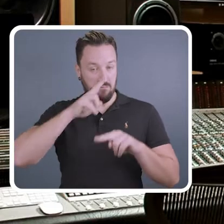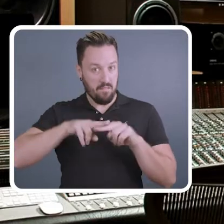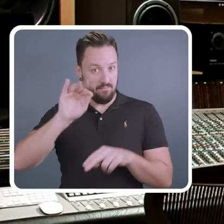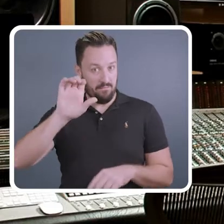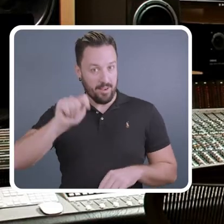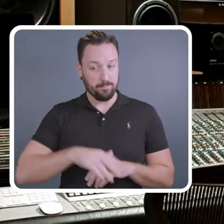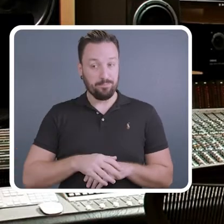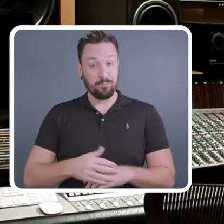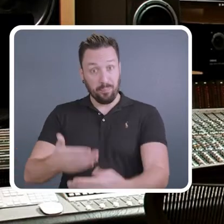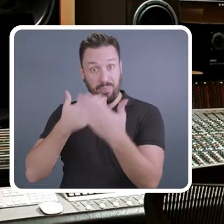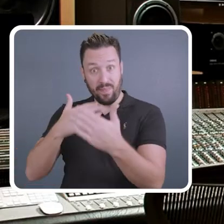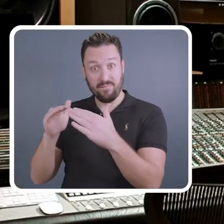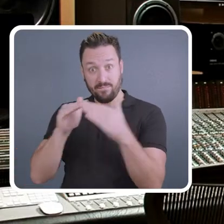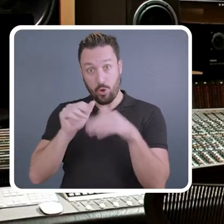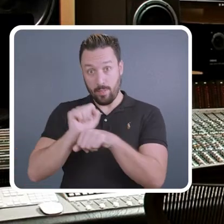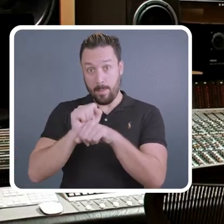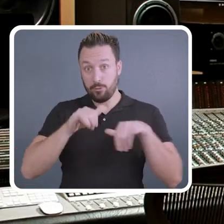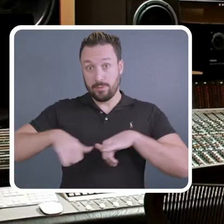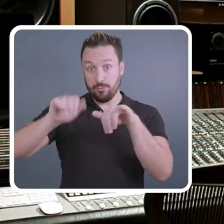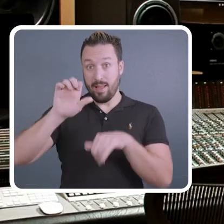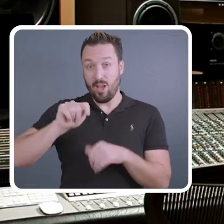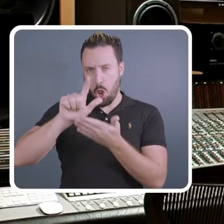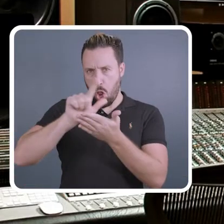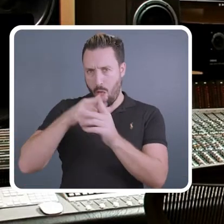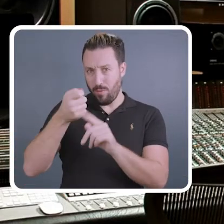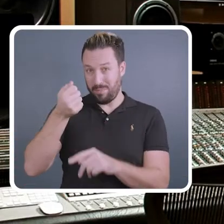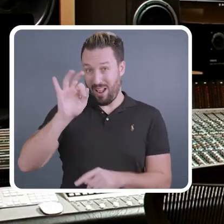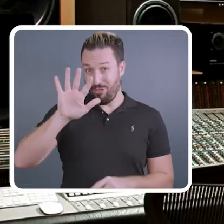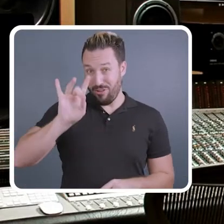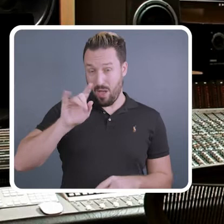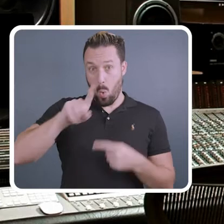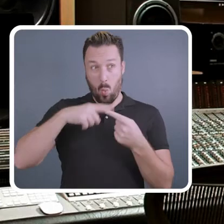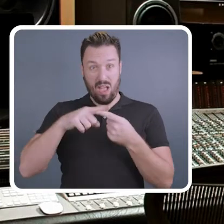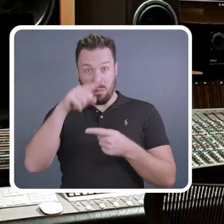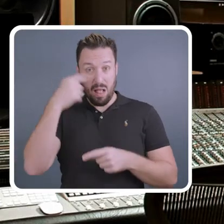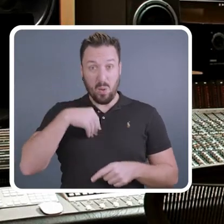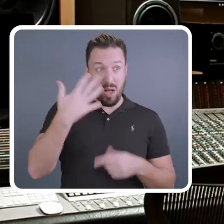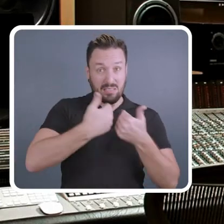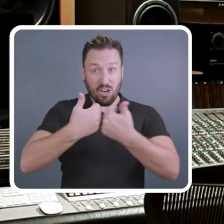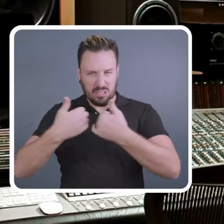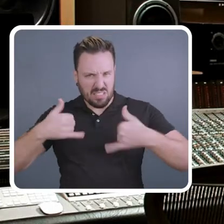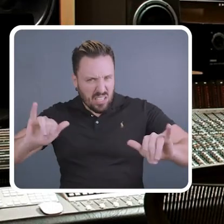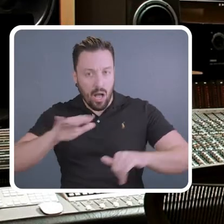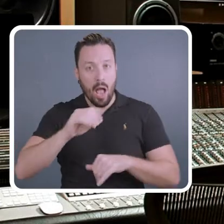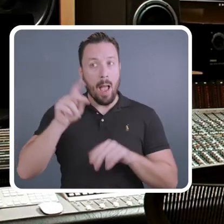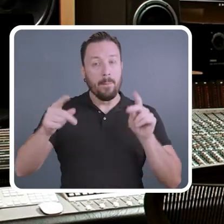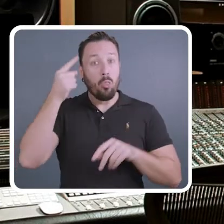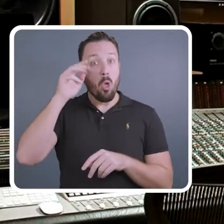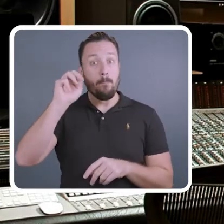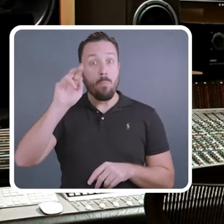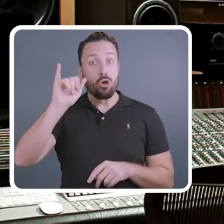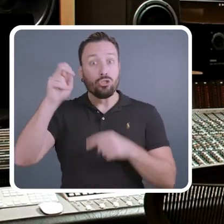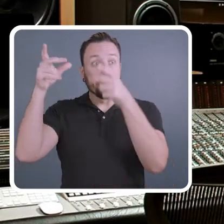fact. Thanks to the Fair Labor Standards Act, a law from 1938 when segregation was still a thing and people thought Martians